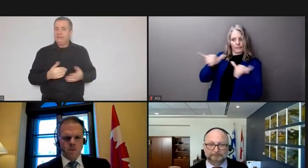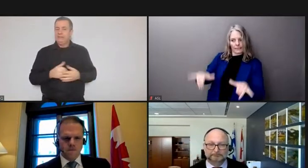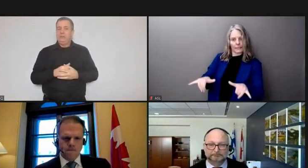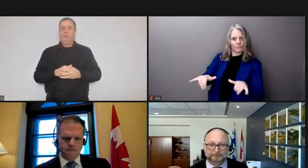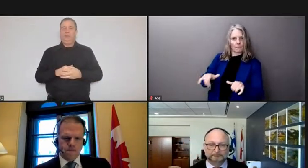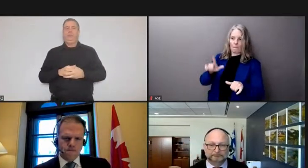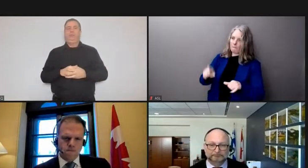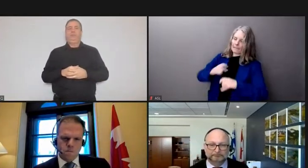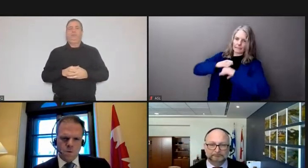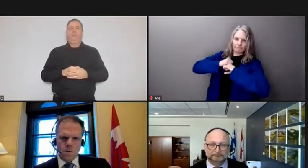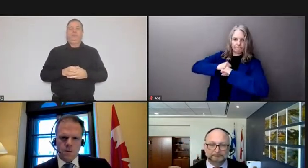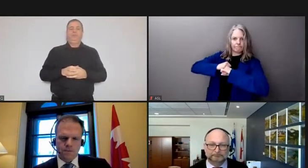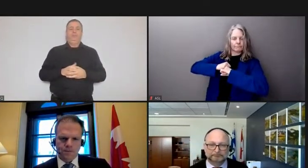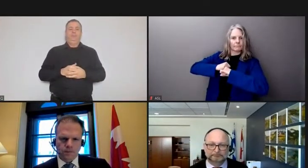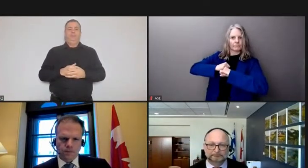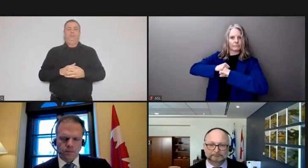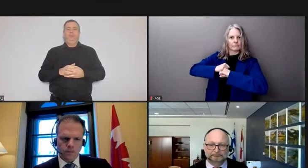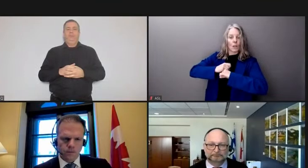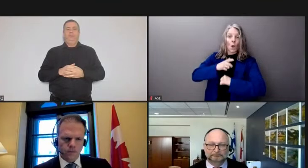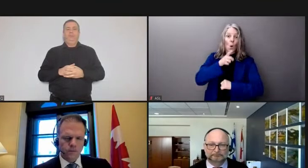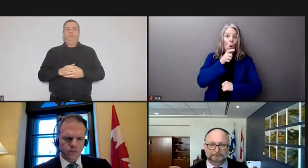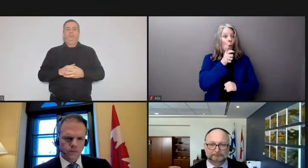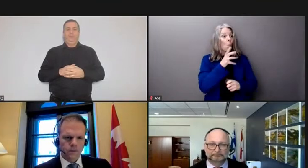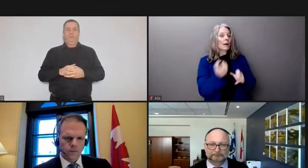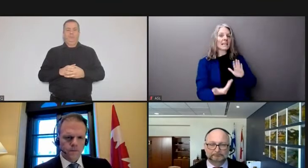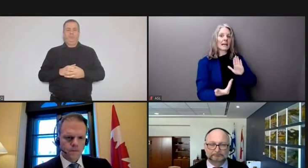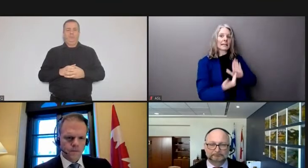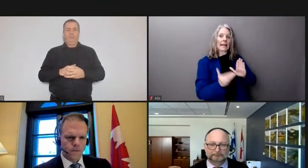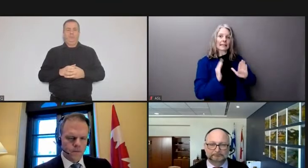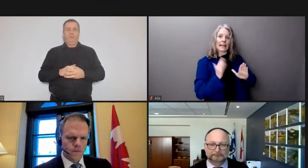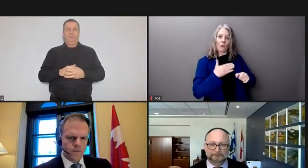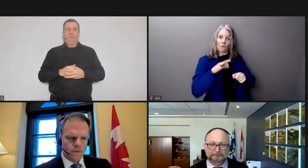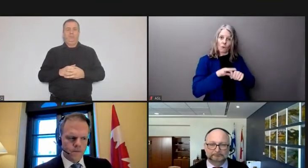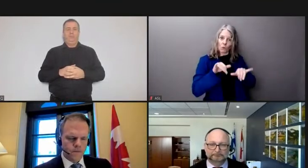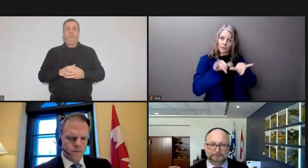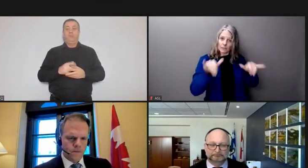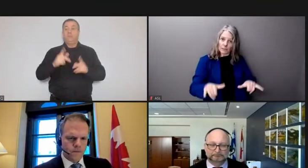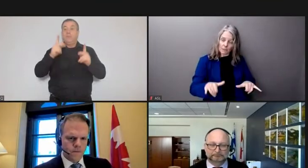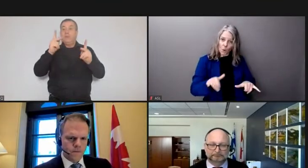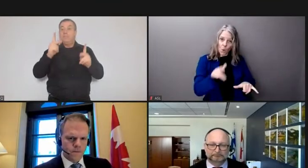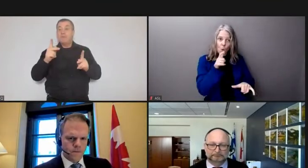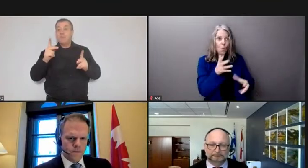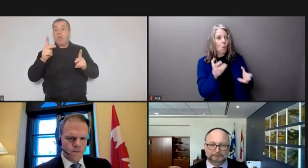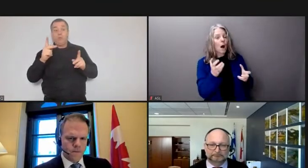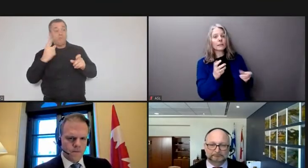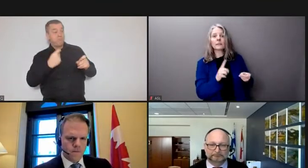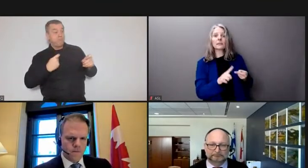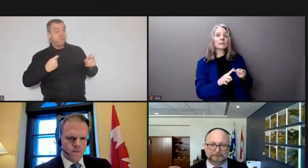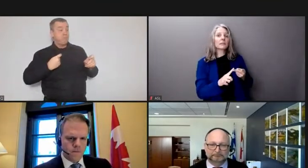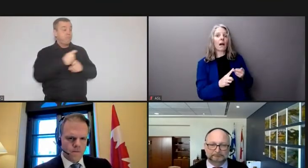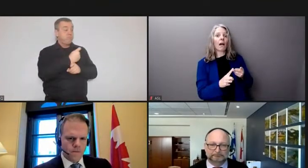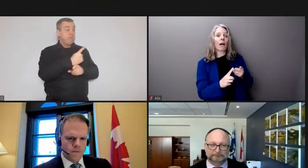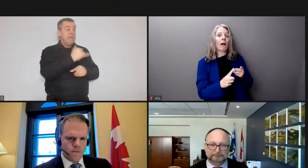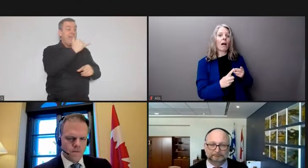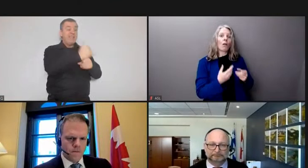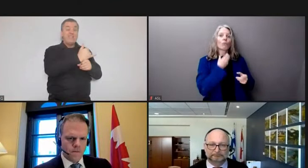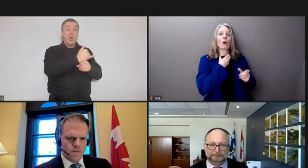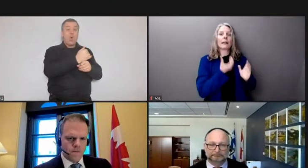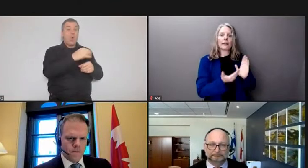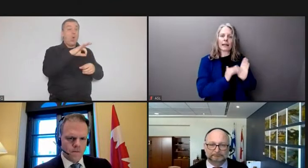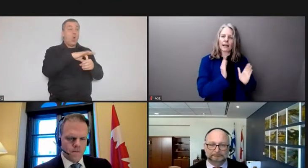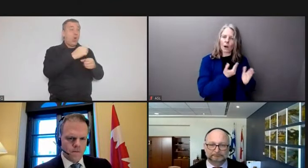seeks to undermine our democratic institutions who seeks to undermine our national economy